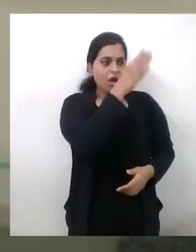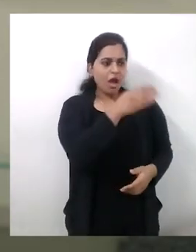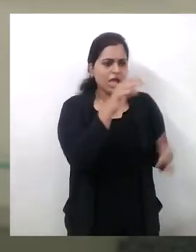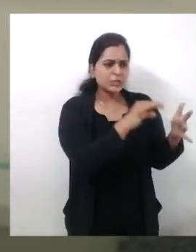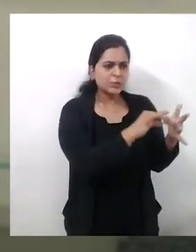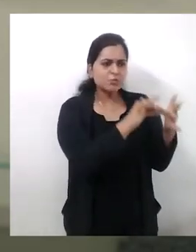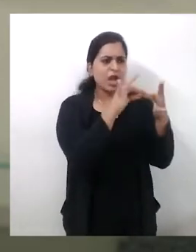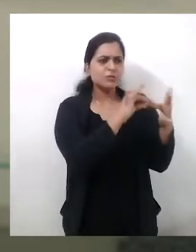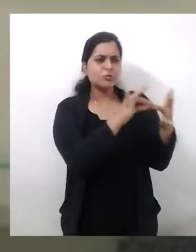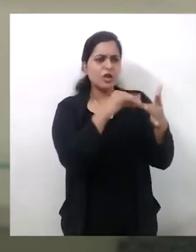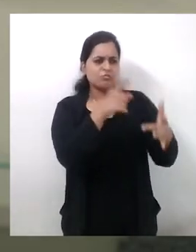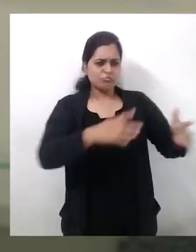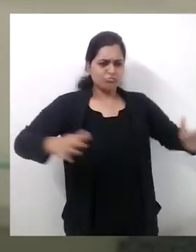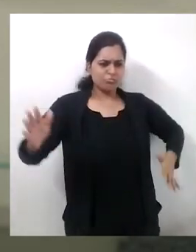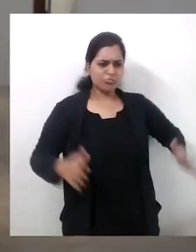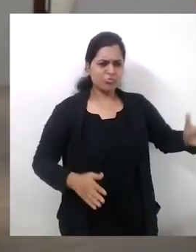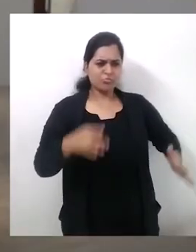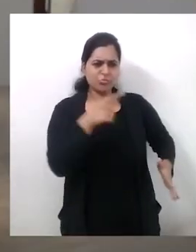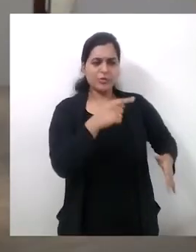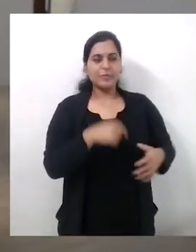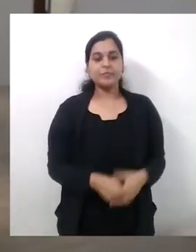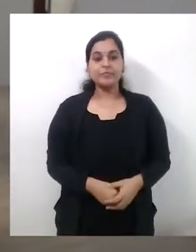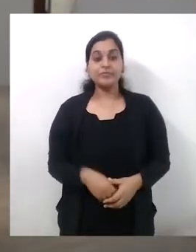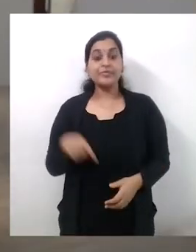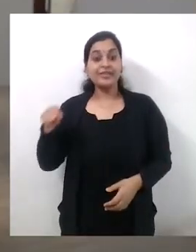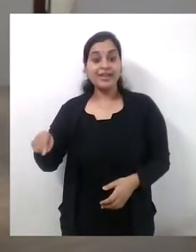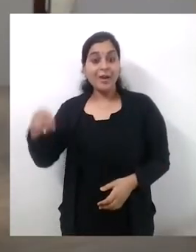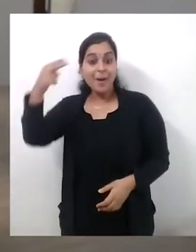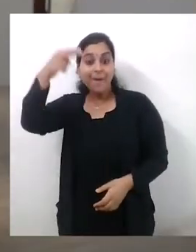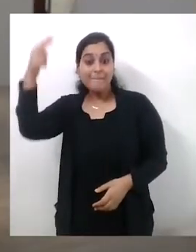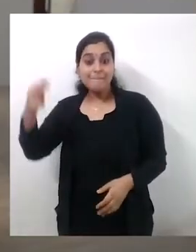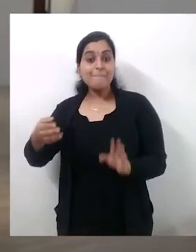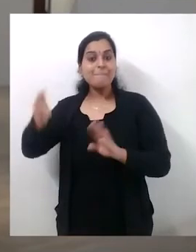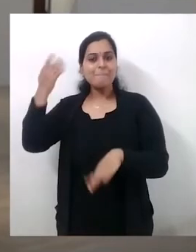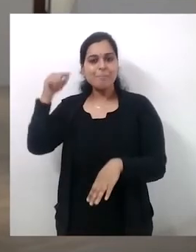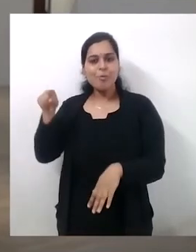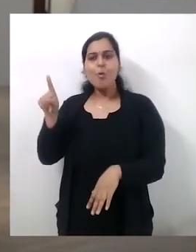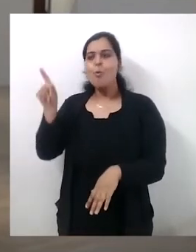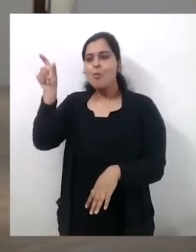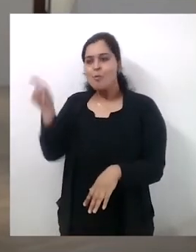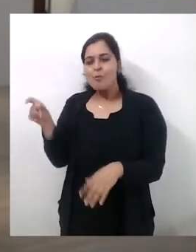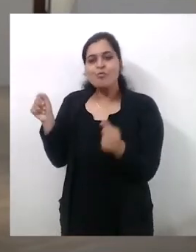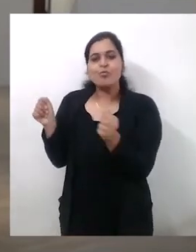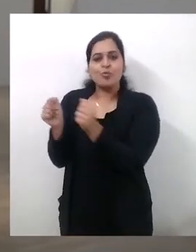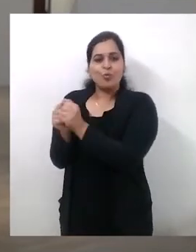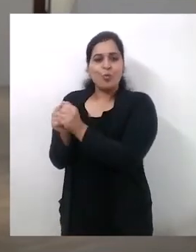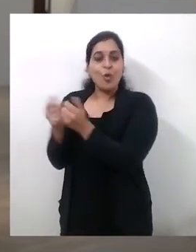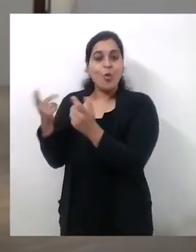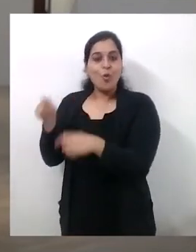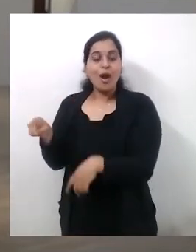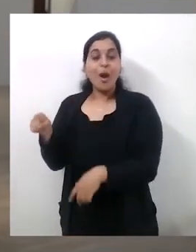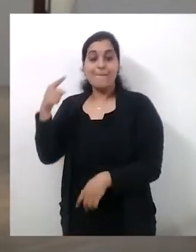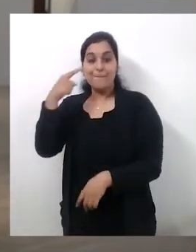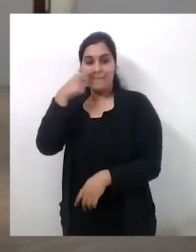in this variation of the drama. This painting had been in a private collection since being purchased by the